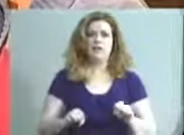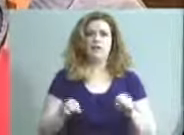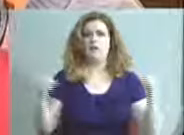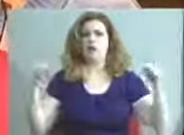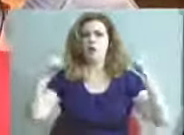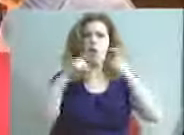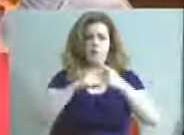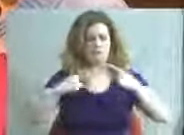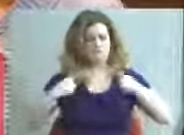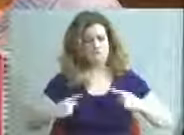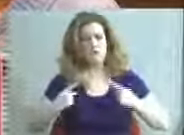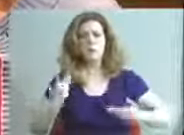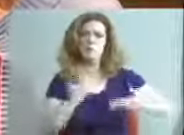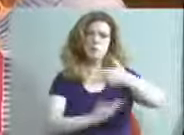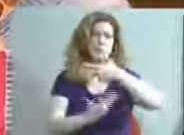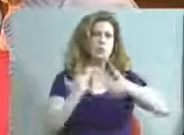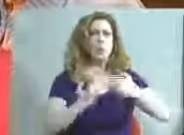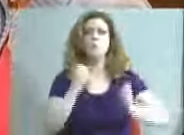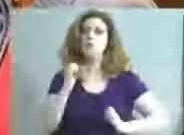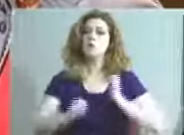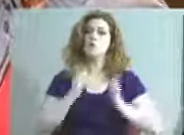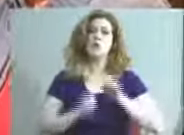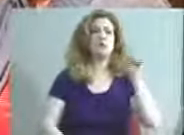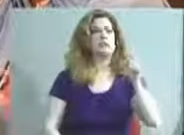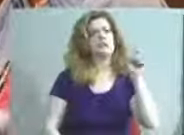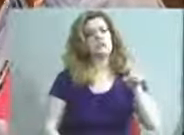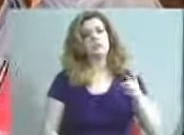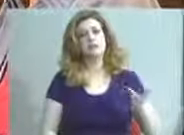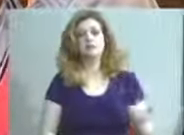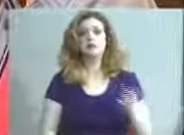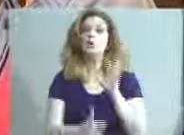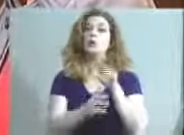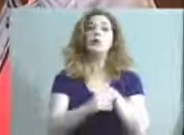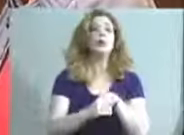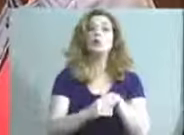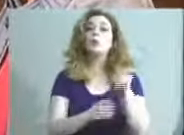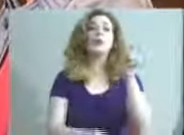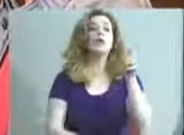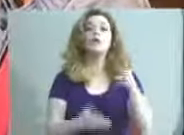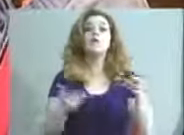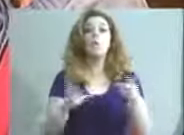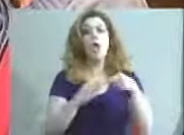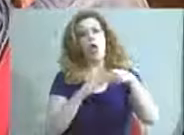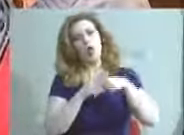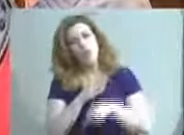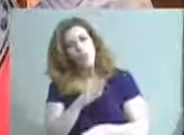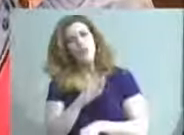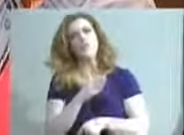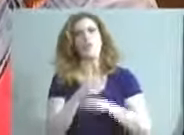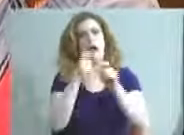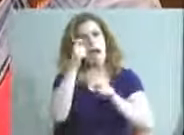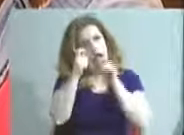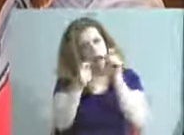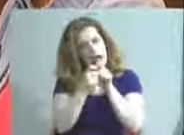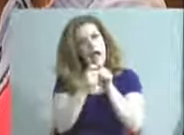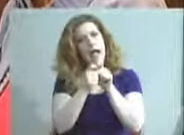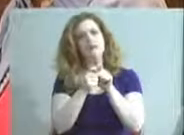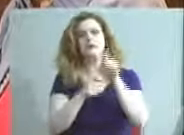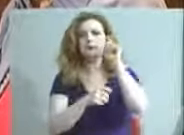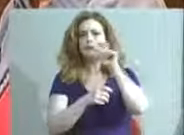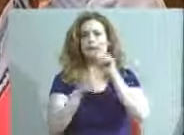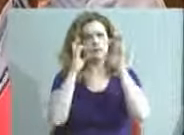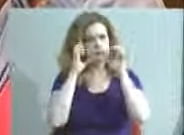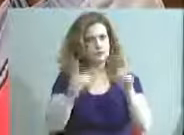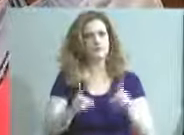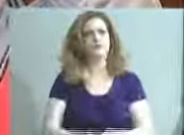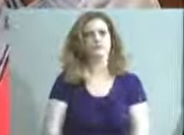physical, social, and emotional needs, including the need for thorough, accurate, and complete sex education.